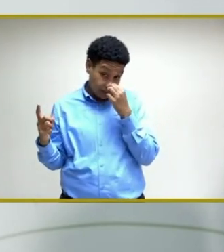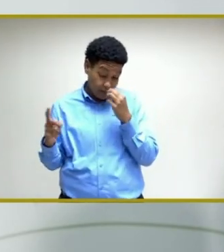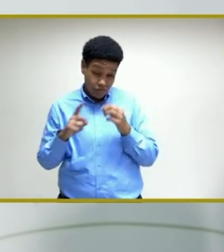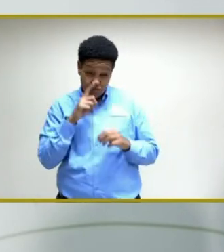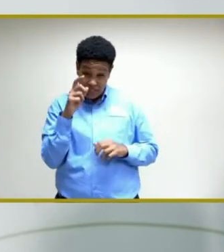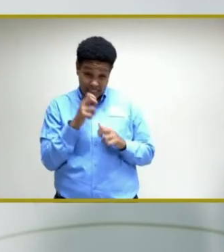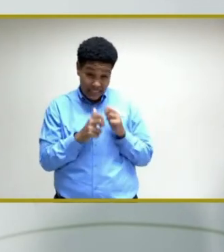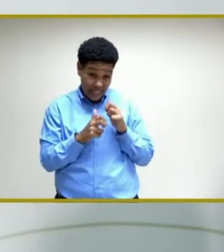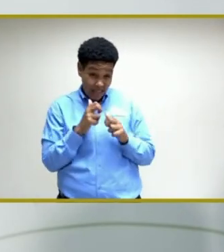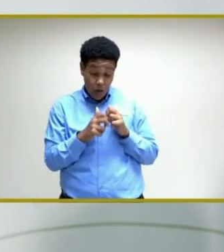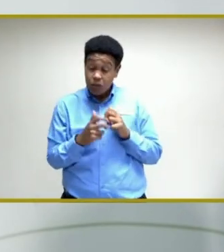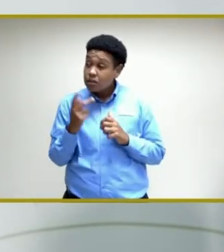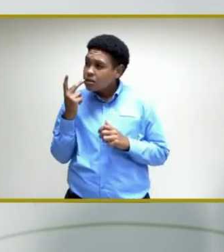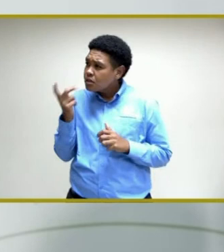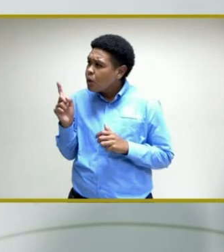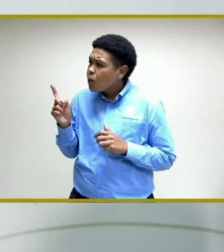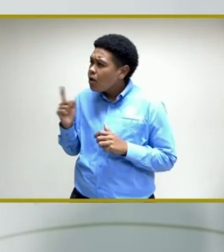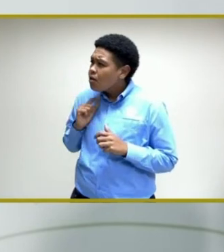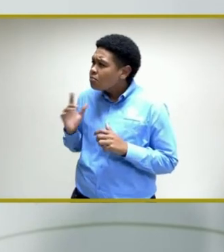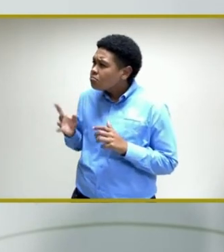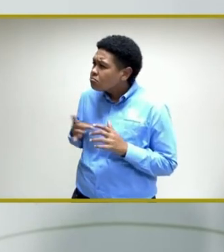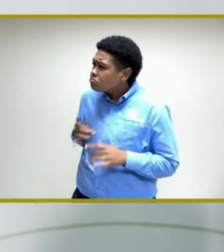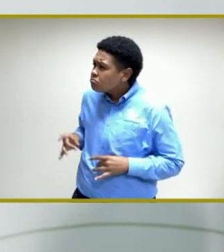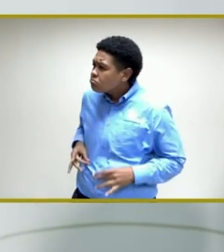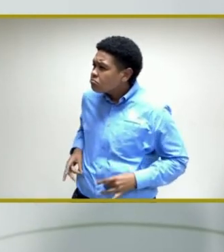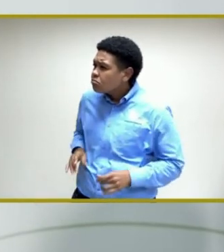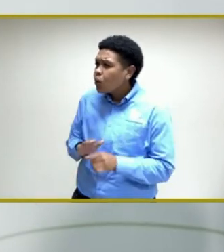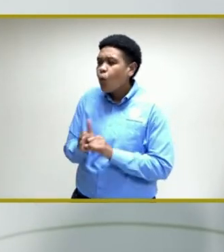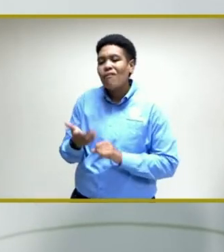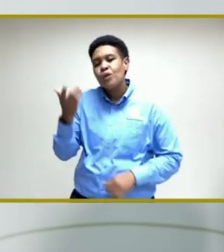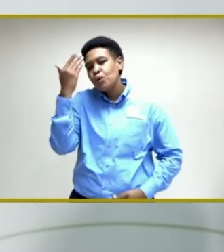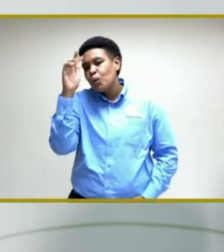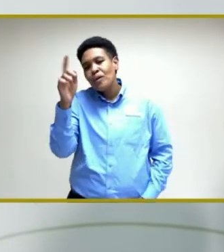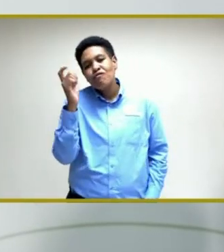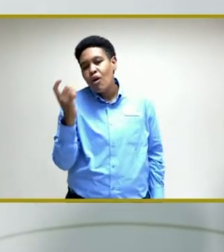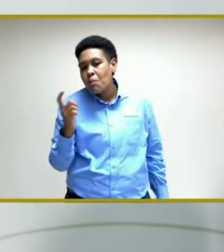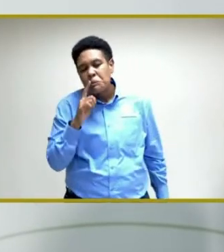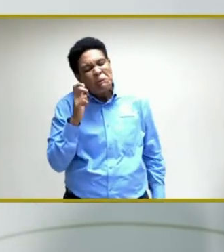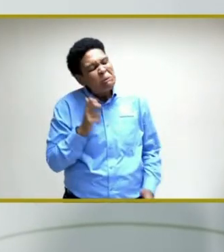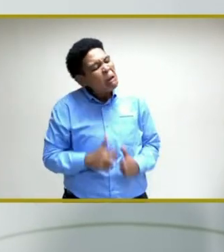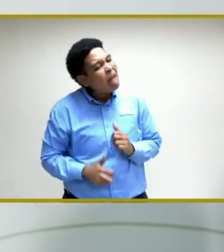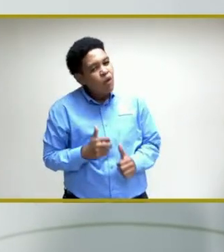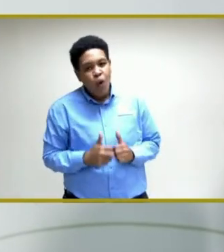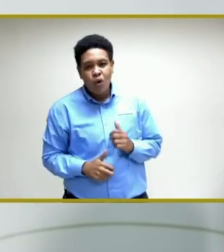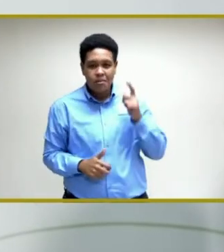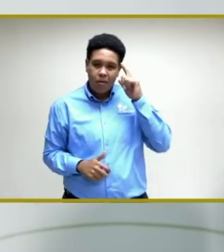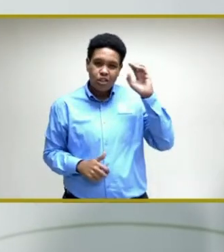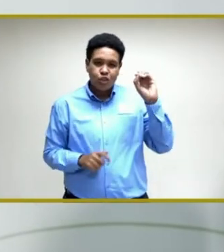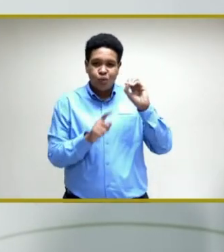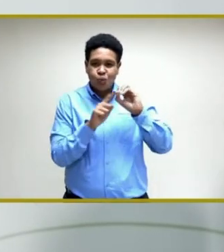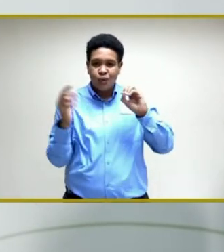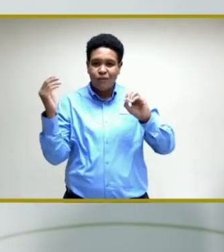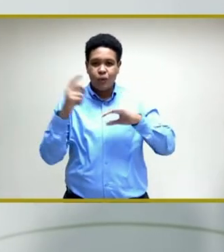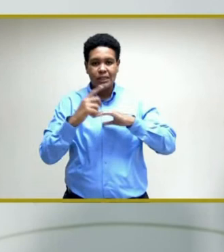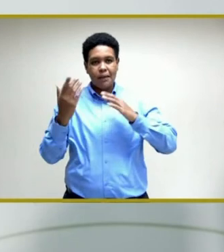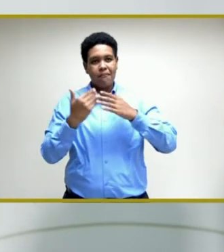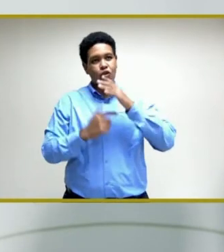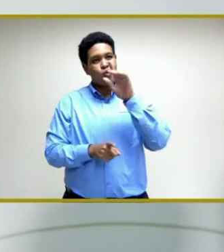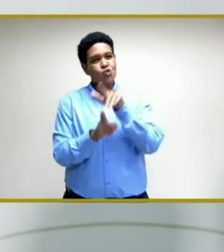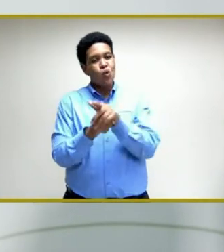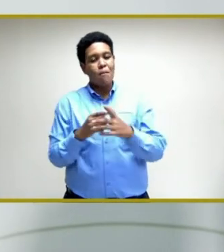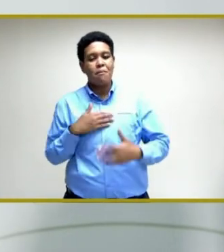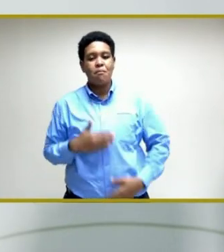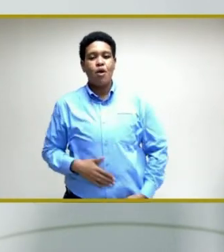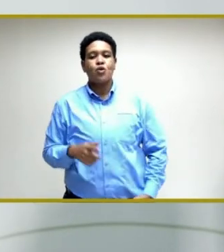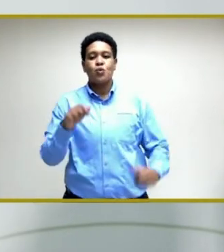where it is that persons will pick up COVID. The reality is that you can know, and